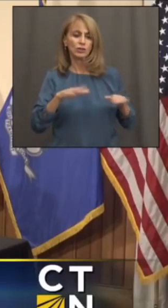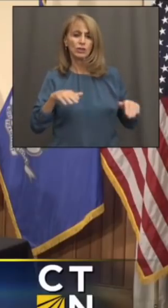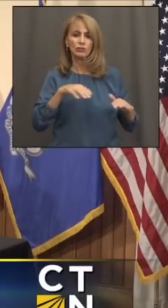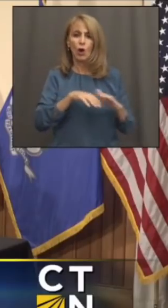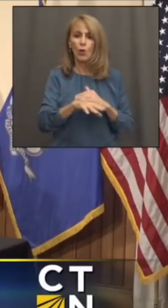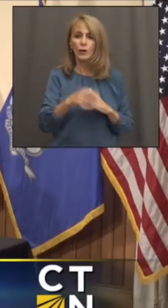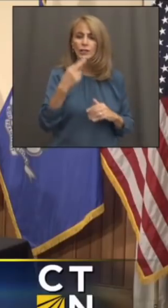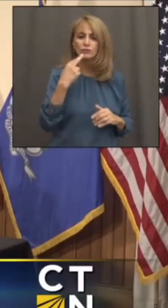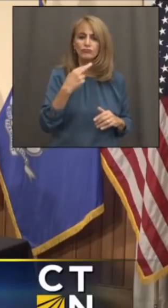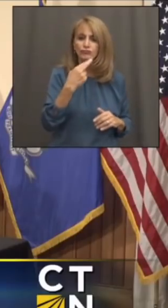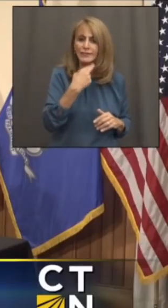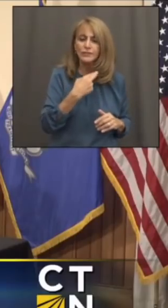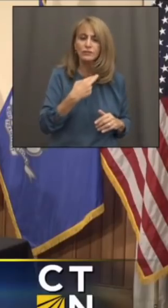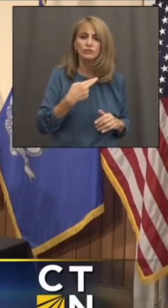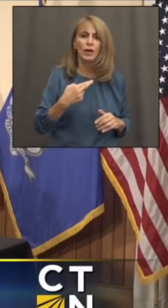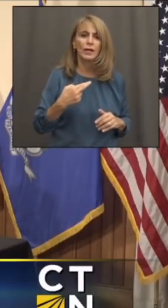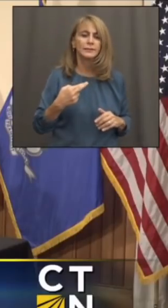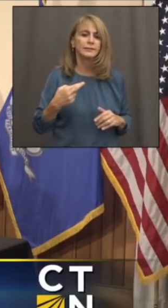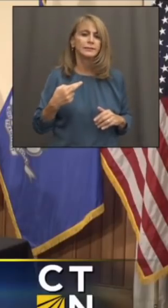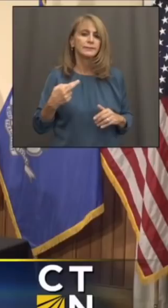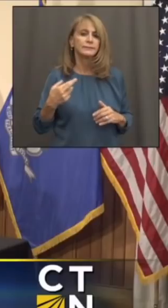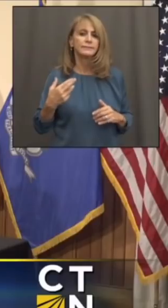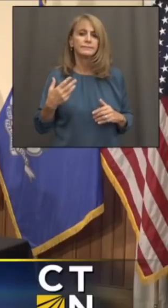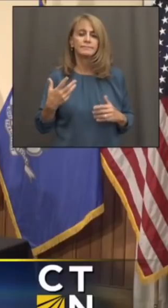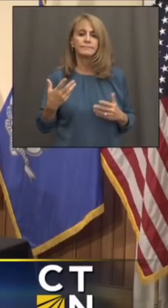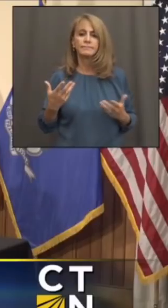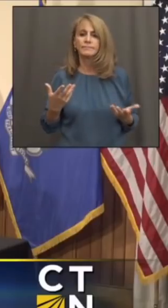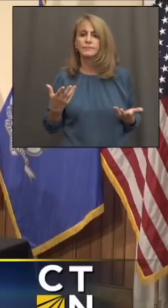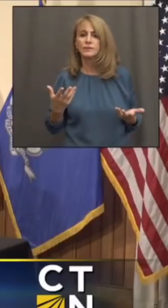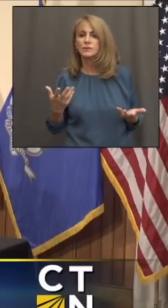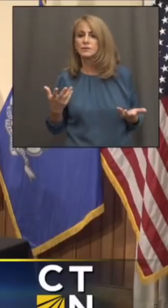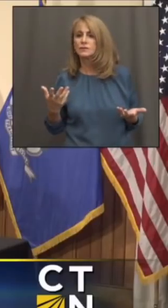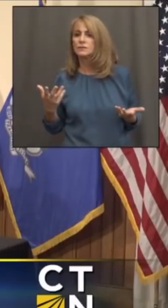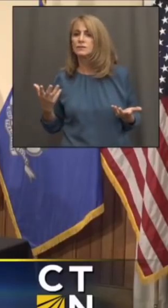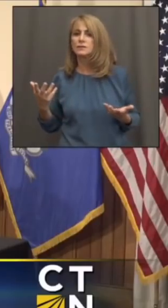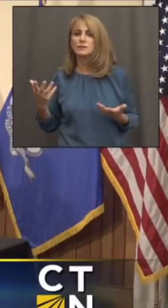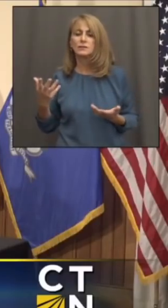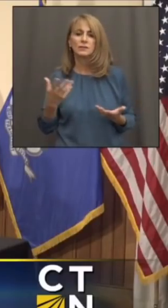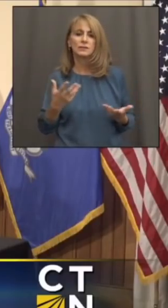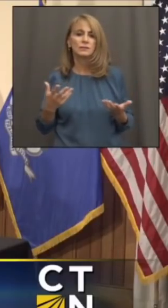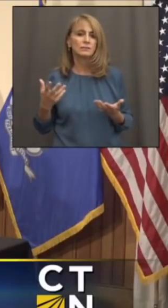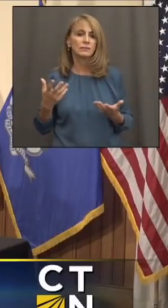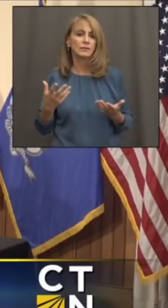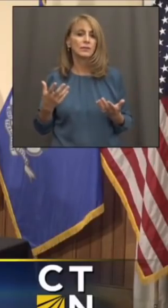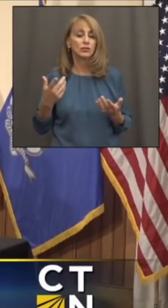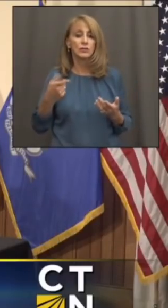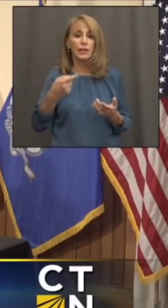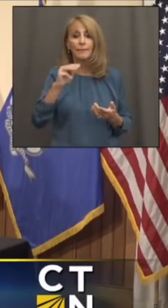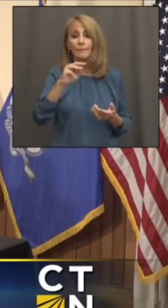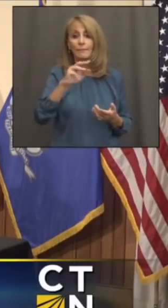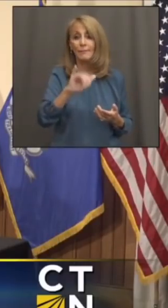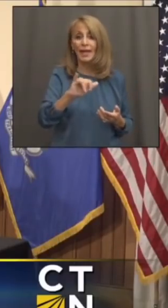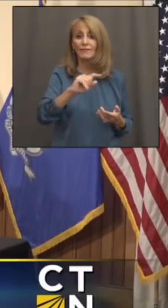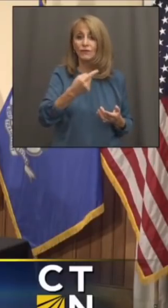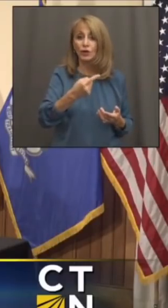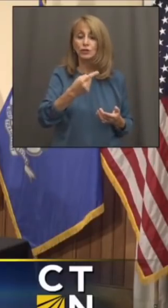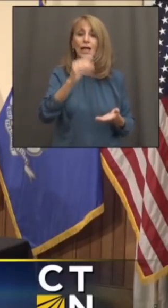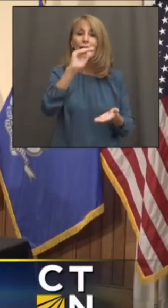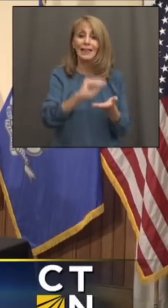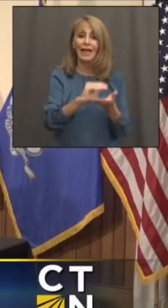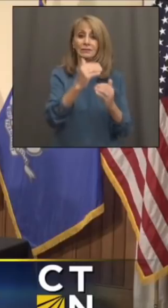inside and looking after May 1st and May 19th?